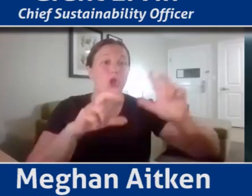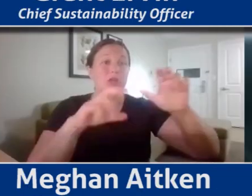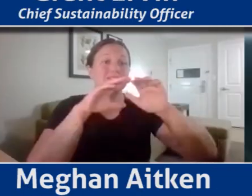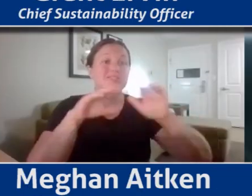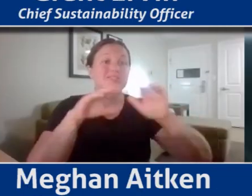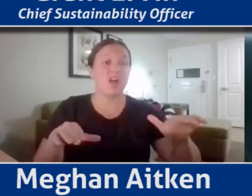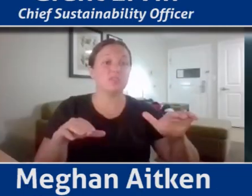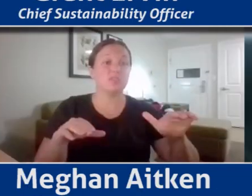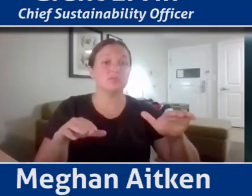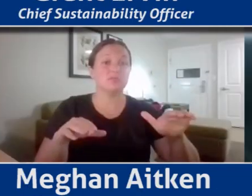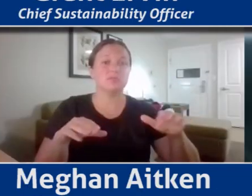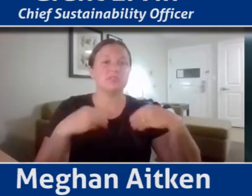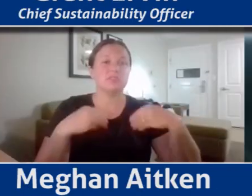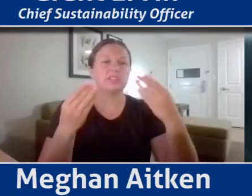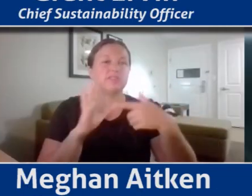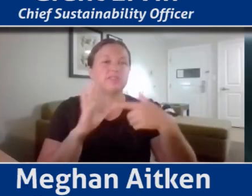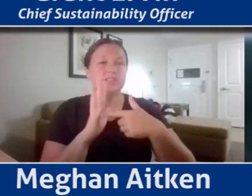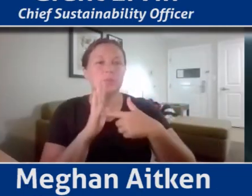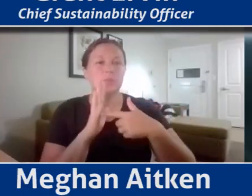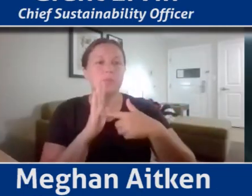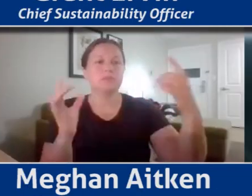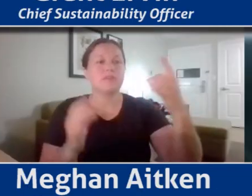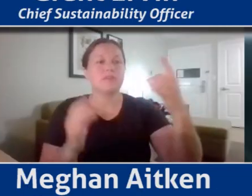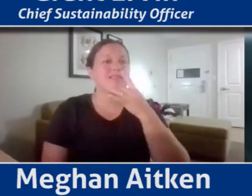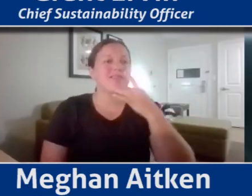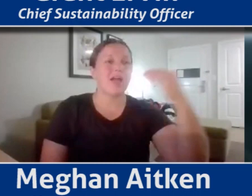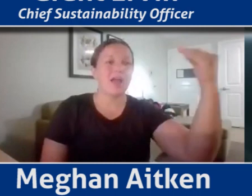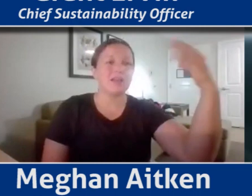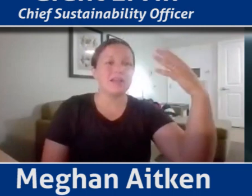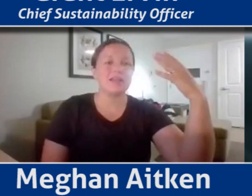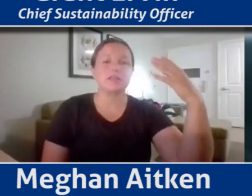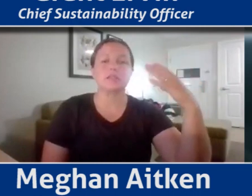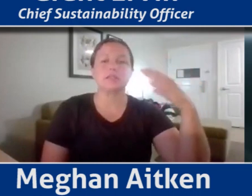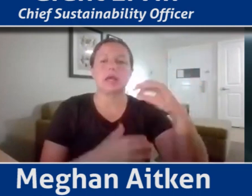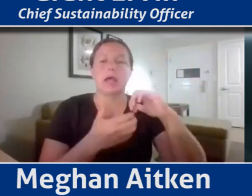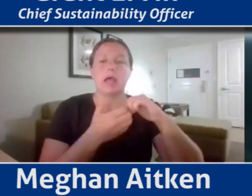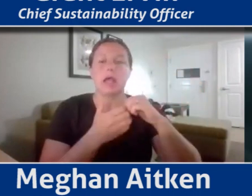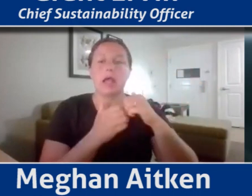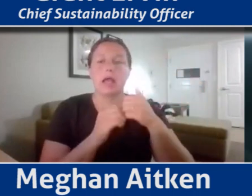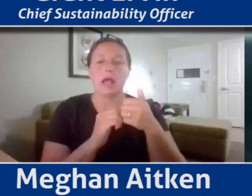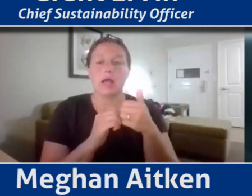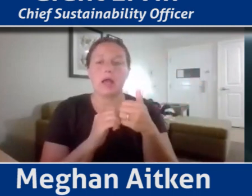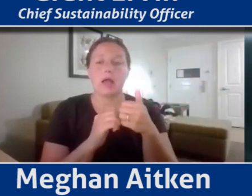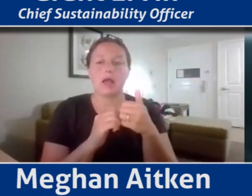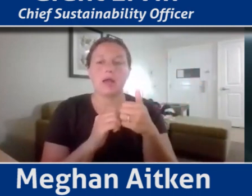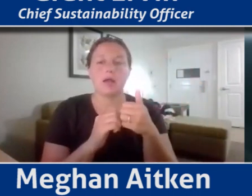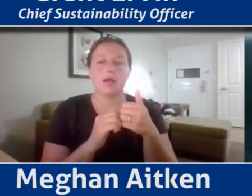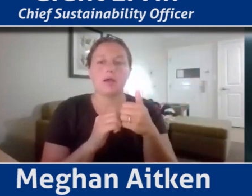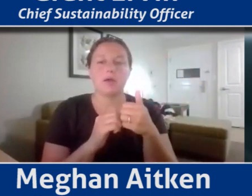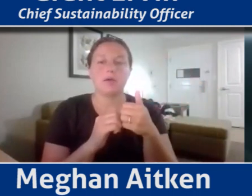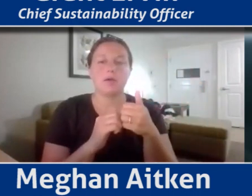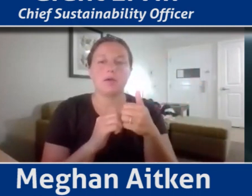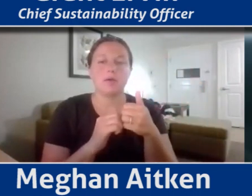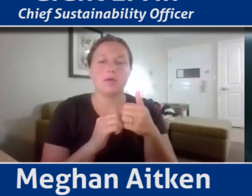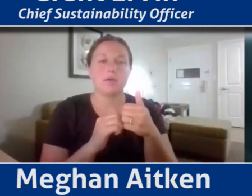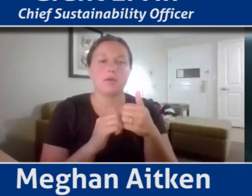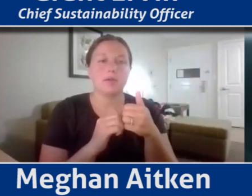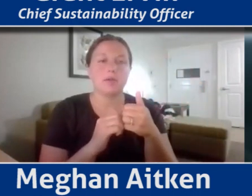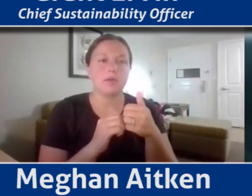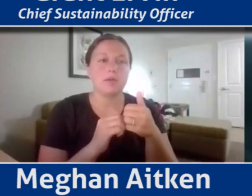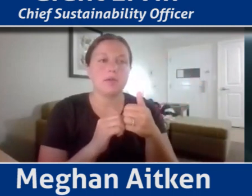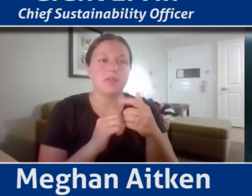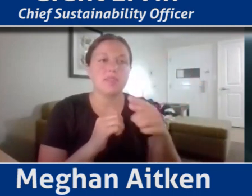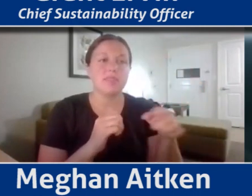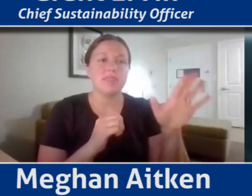example that I just gave and so forth, and how they're restructuring their leadership that be gender,